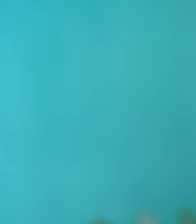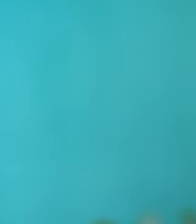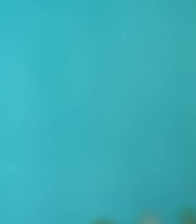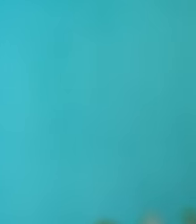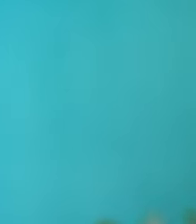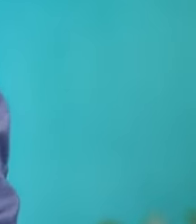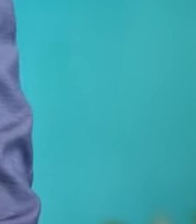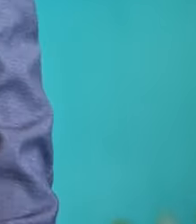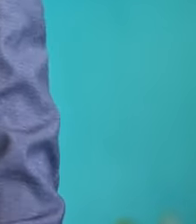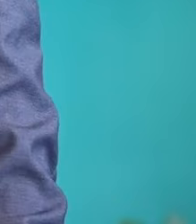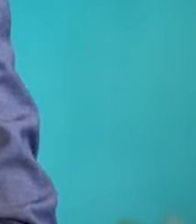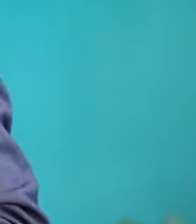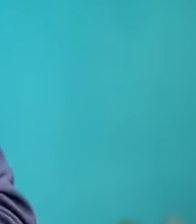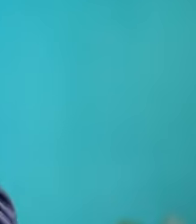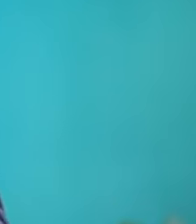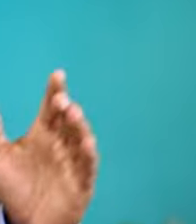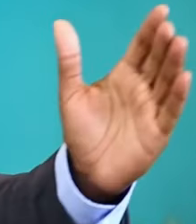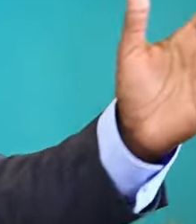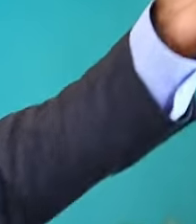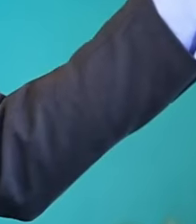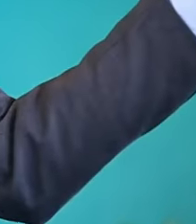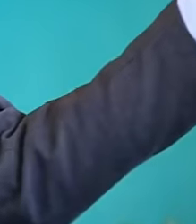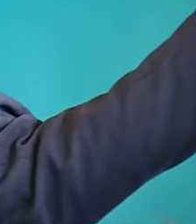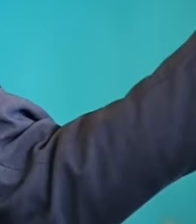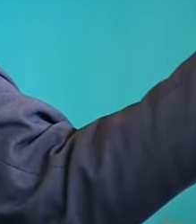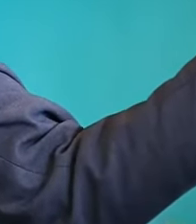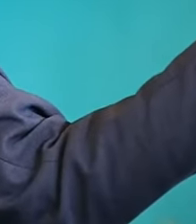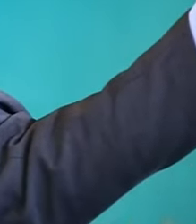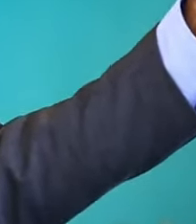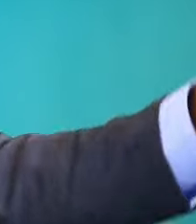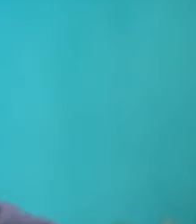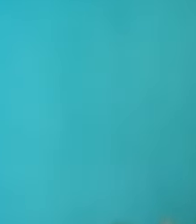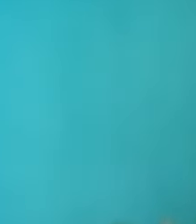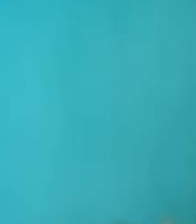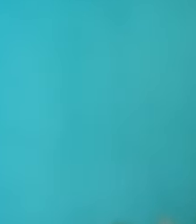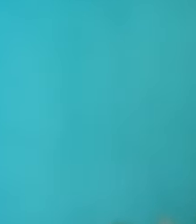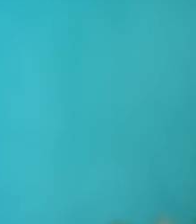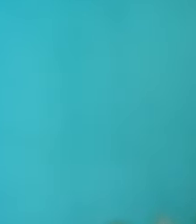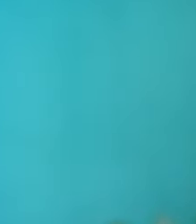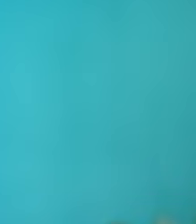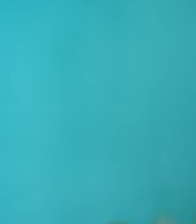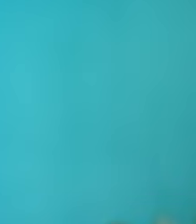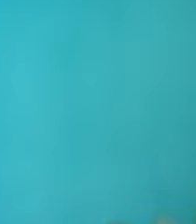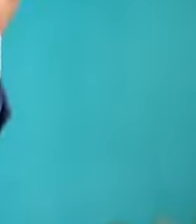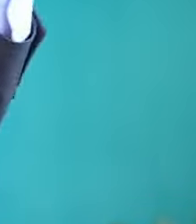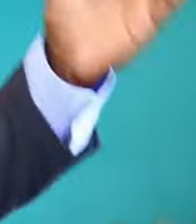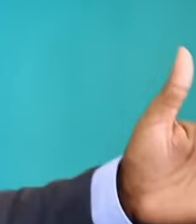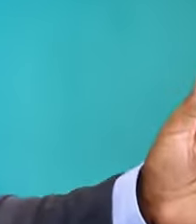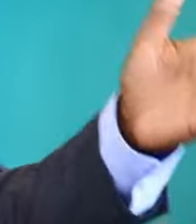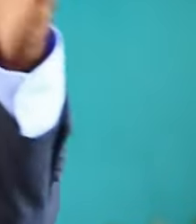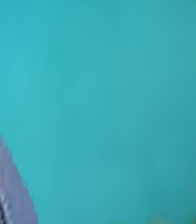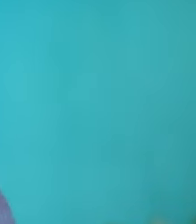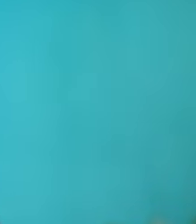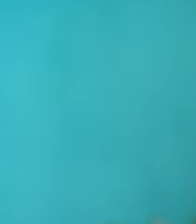Cyrus overthrew the Babylonian king and these